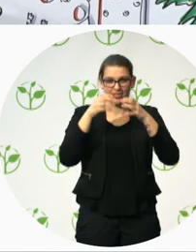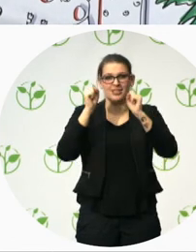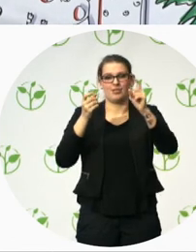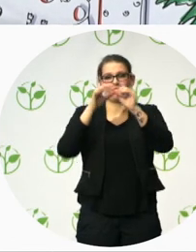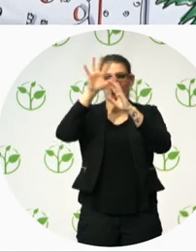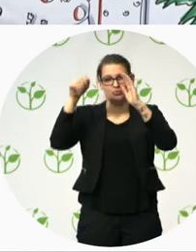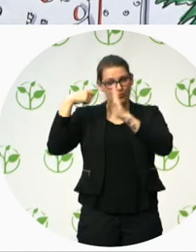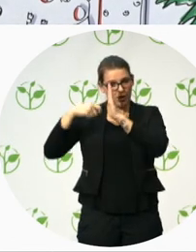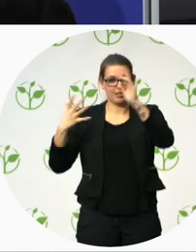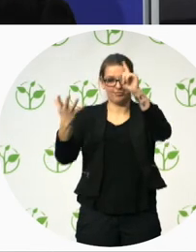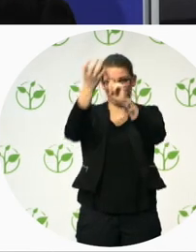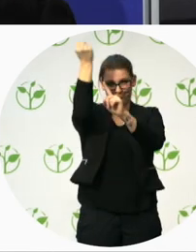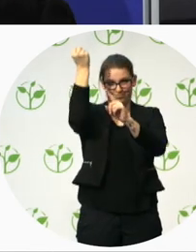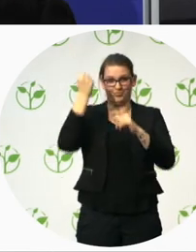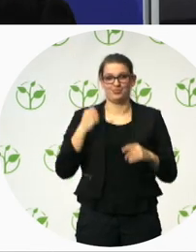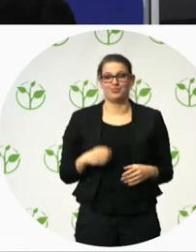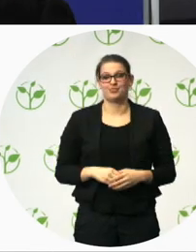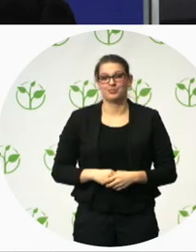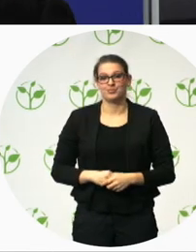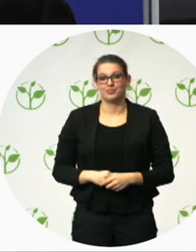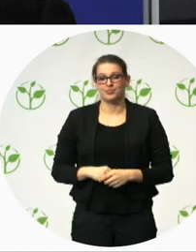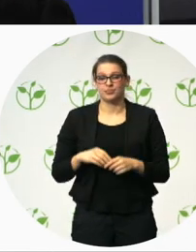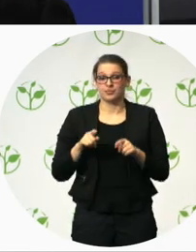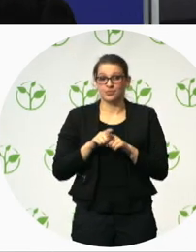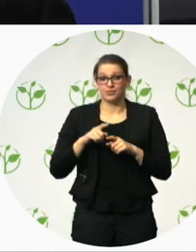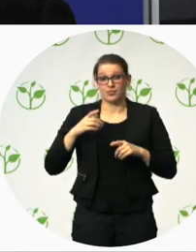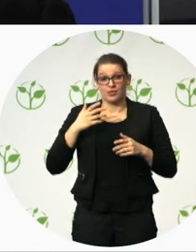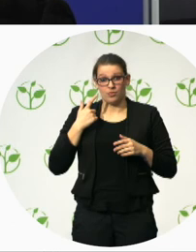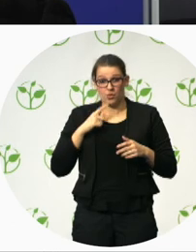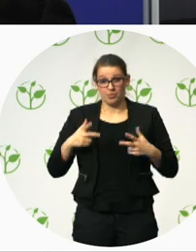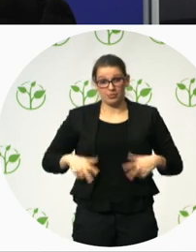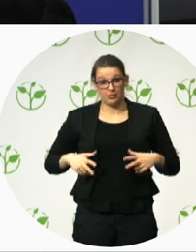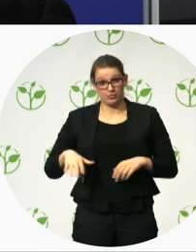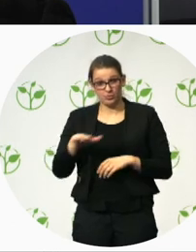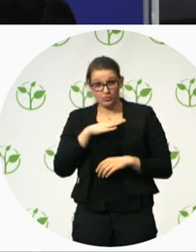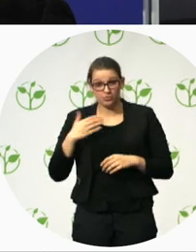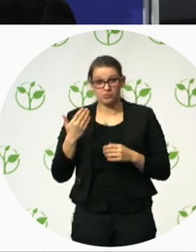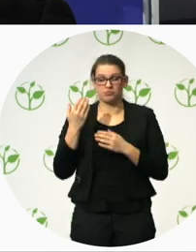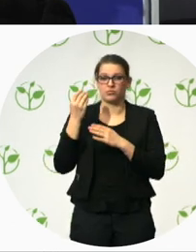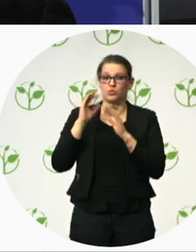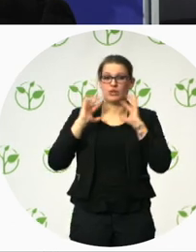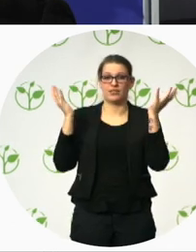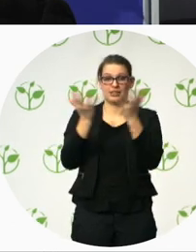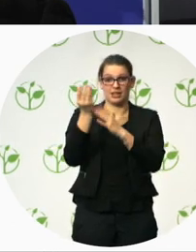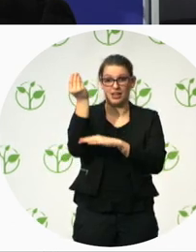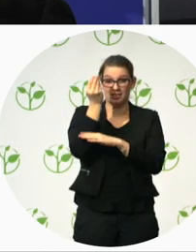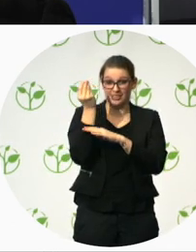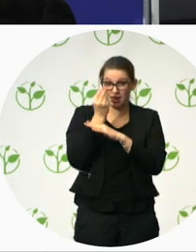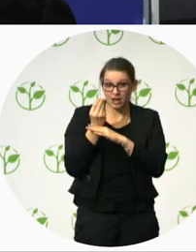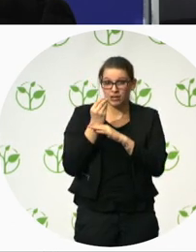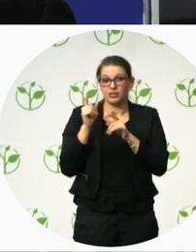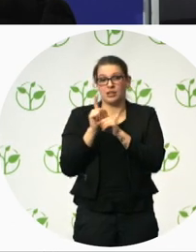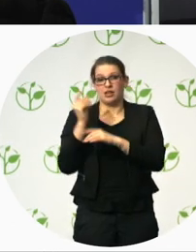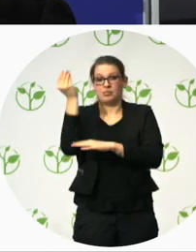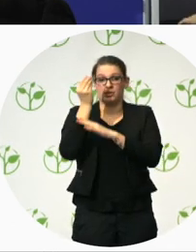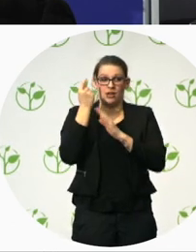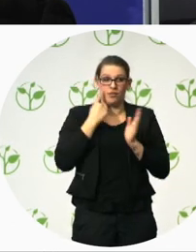and make sure that design for all is implemented all the time. And go beyond legislation. Do